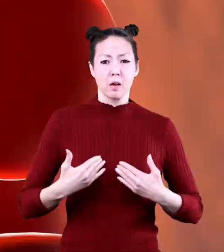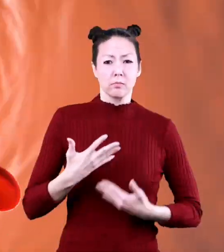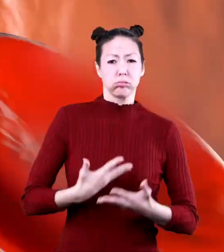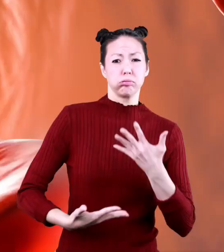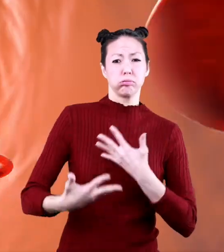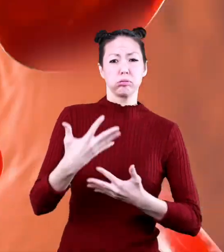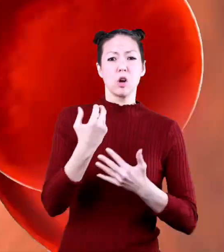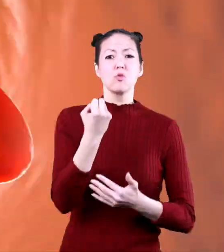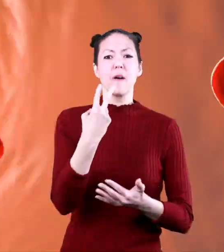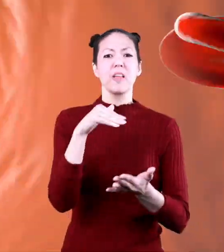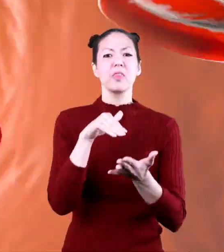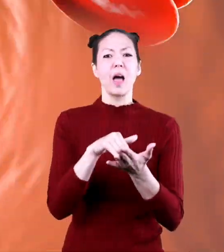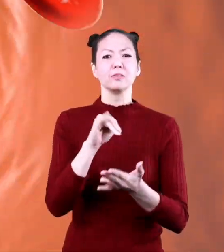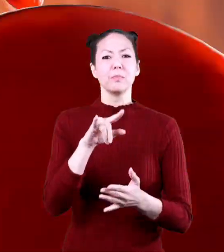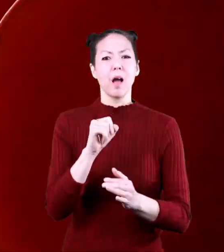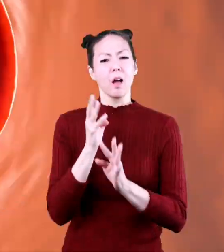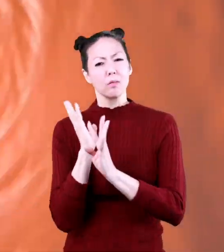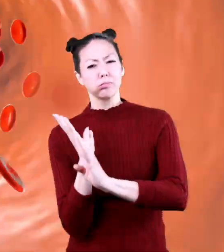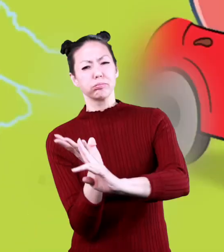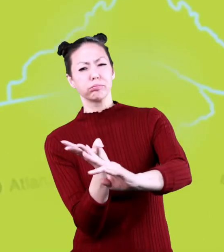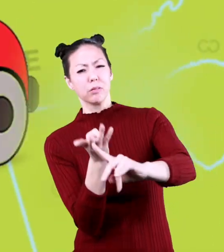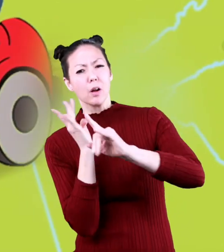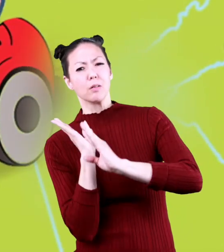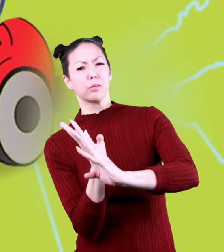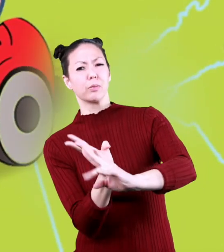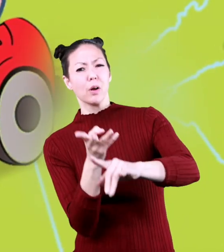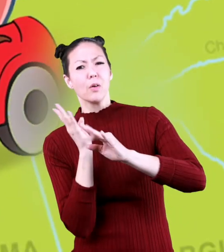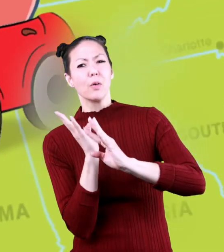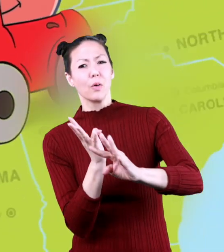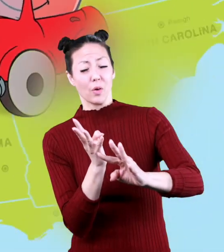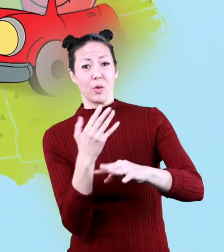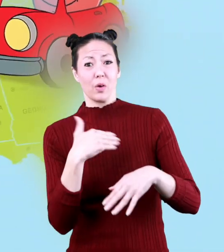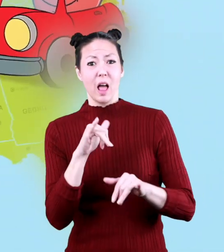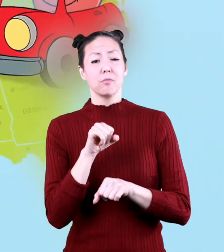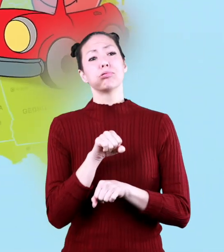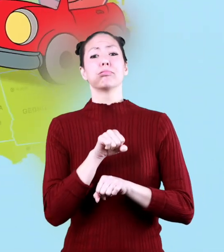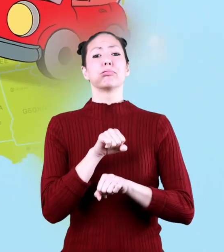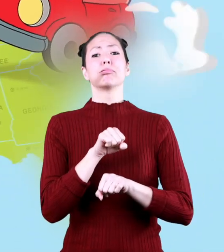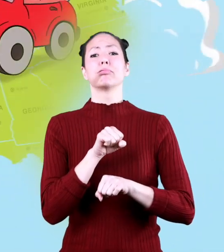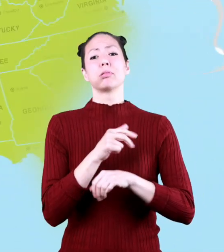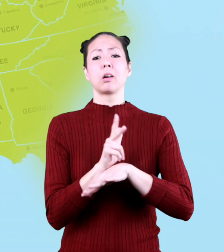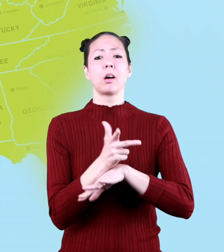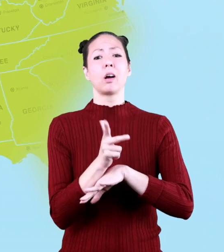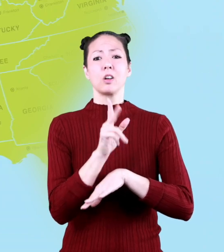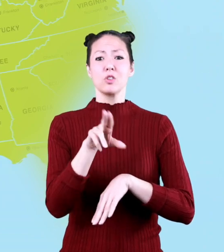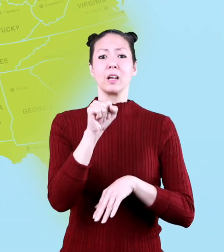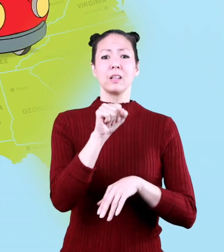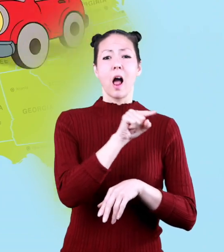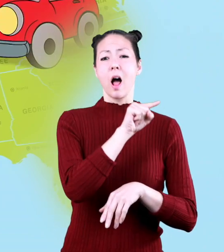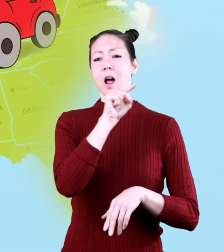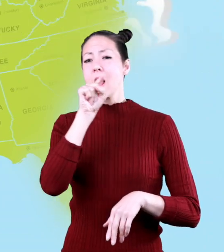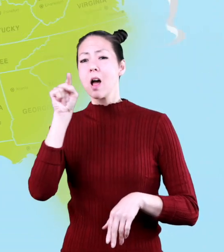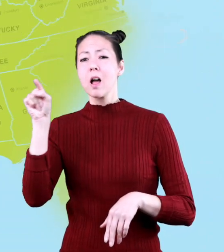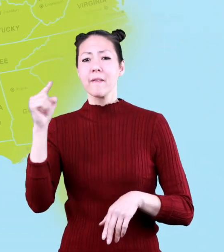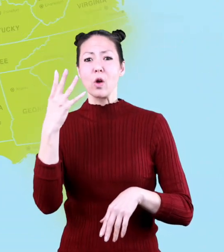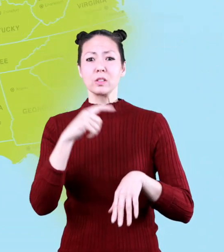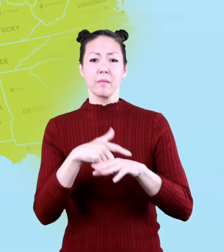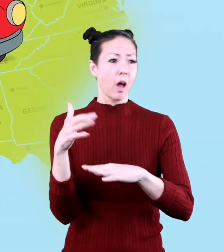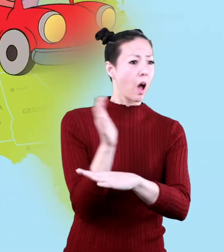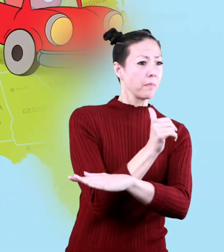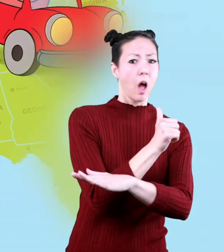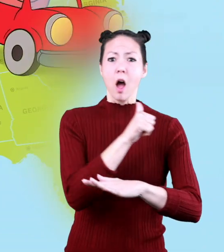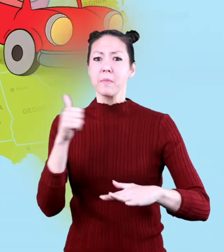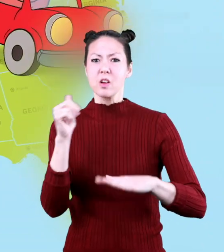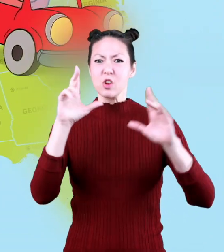travels twelve thousand miles that's the equivalent of driving across the United States from coast to coast four